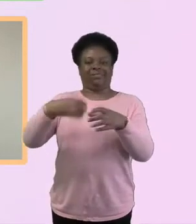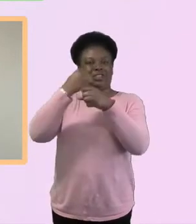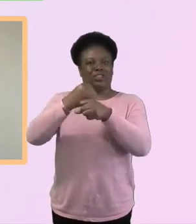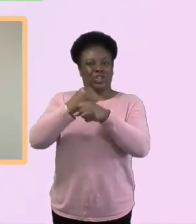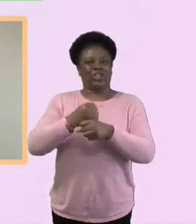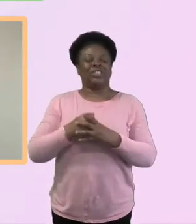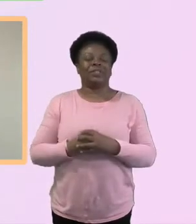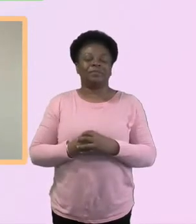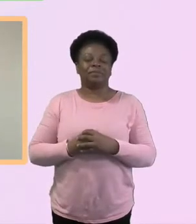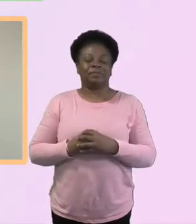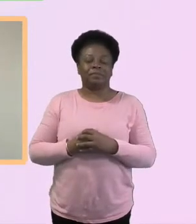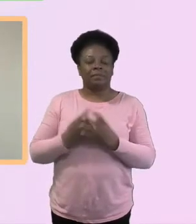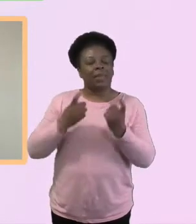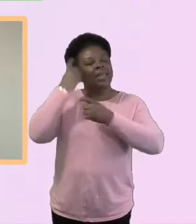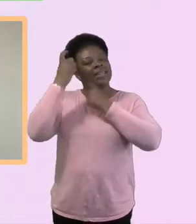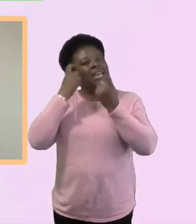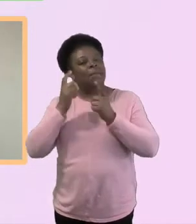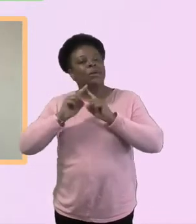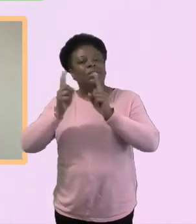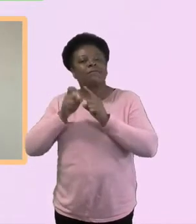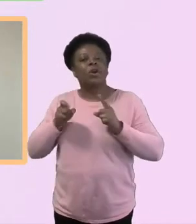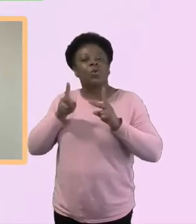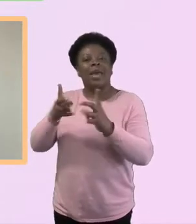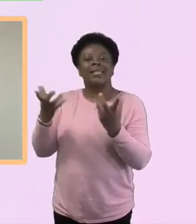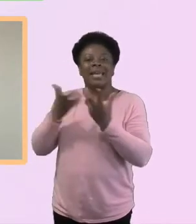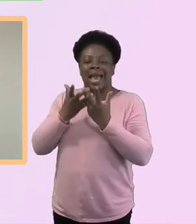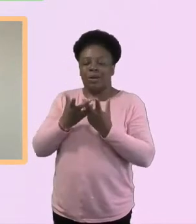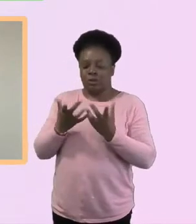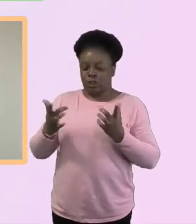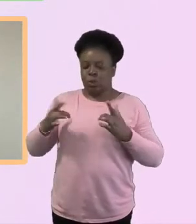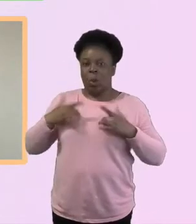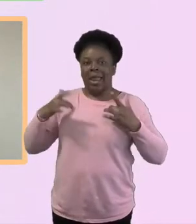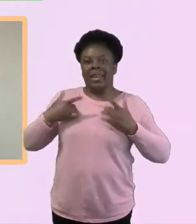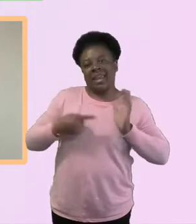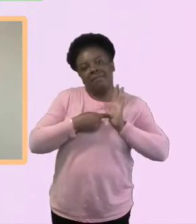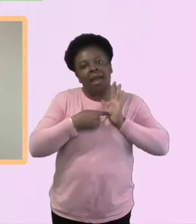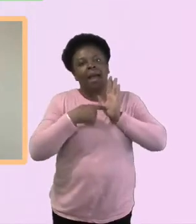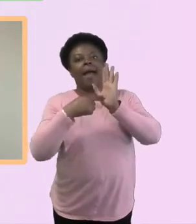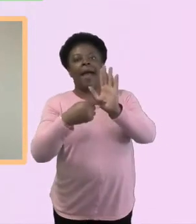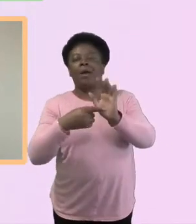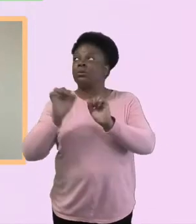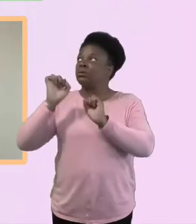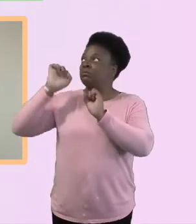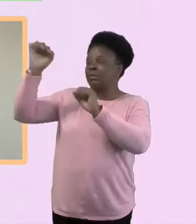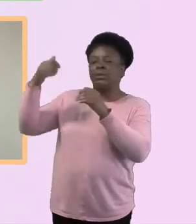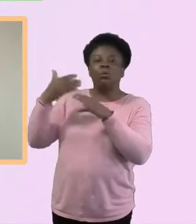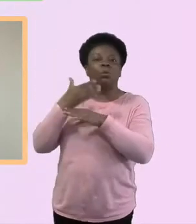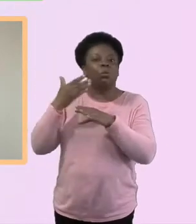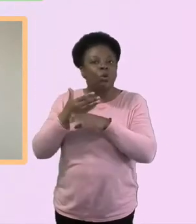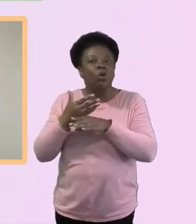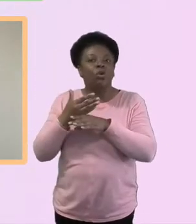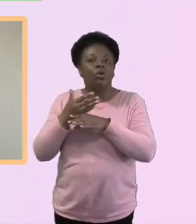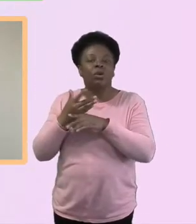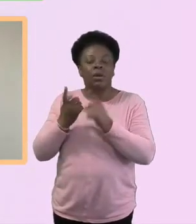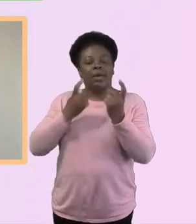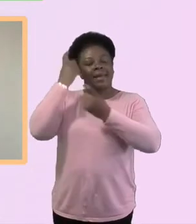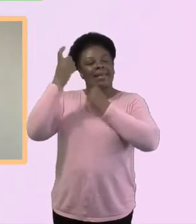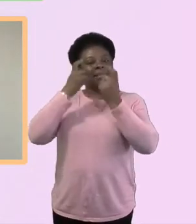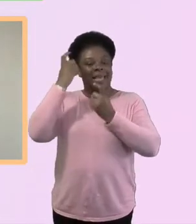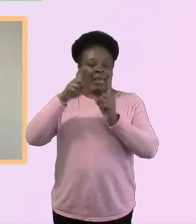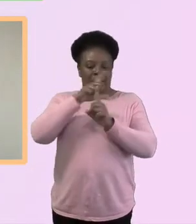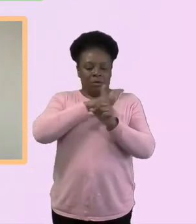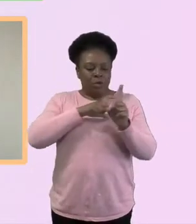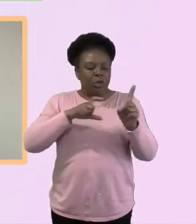out the good news from many established practices, intentionally relational, incarnational neighbourhood and a less attractionally determined.